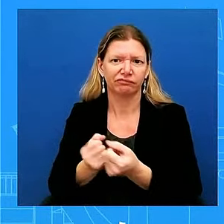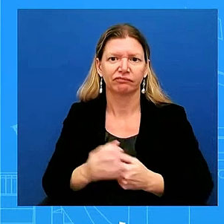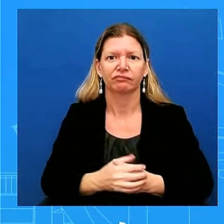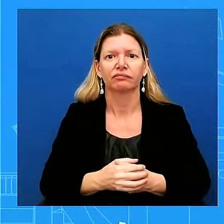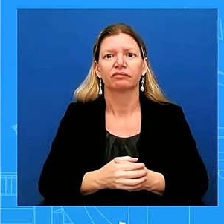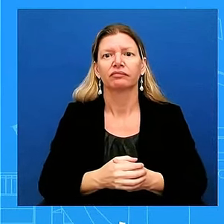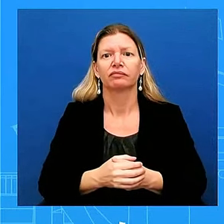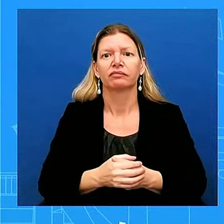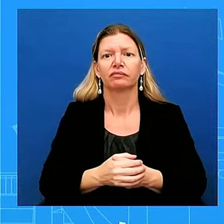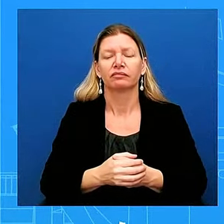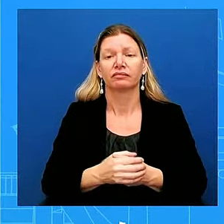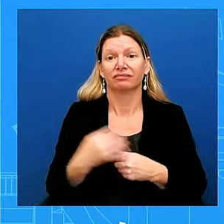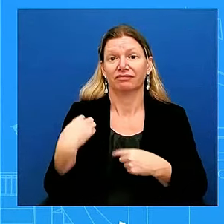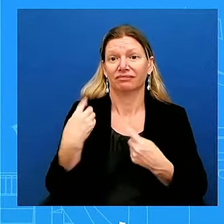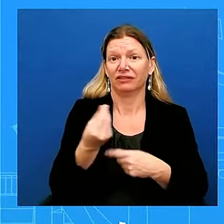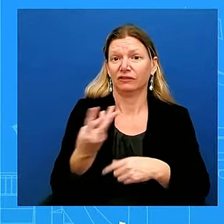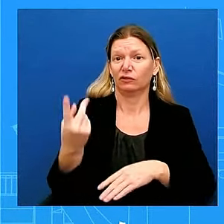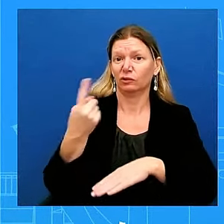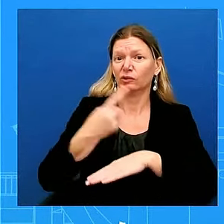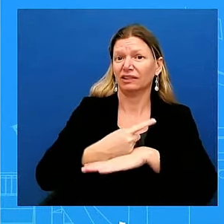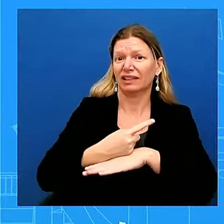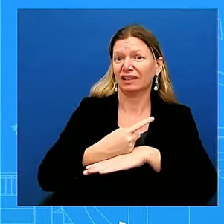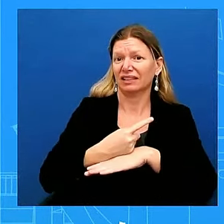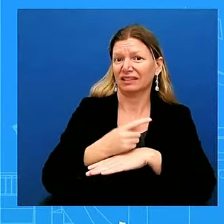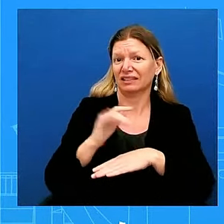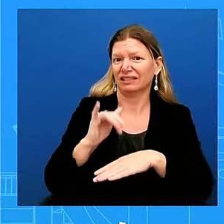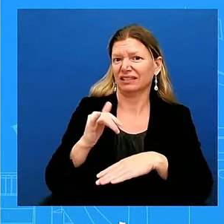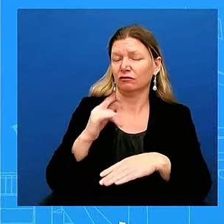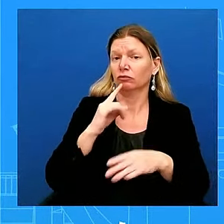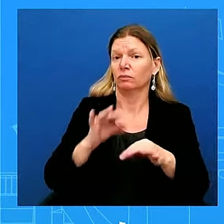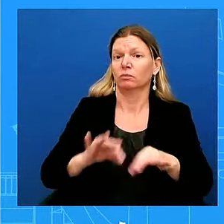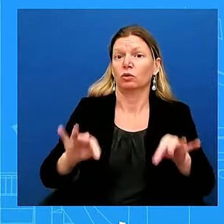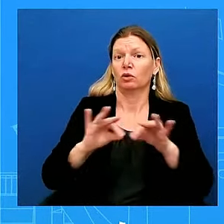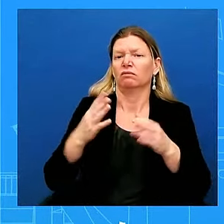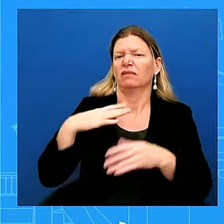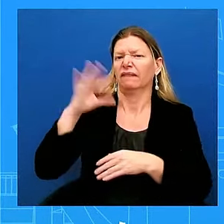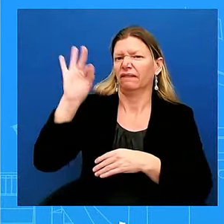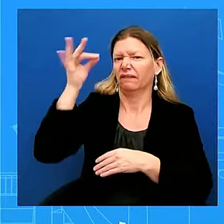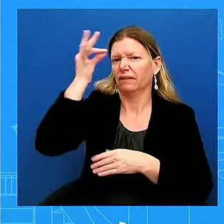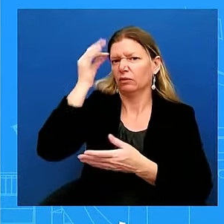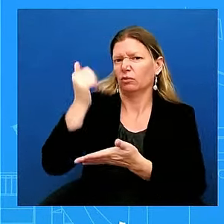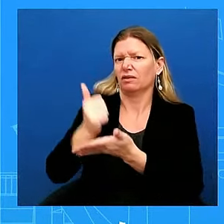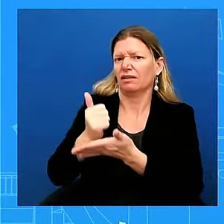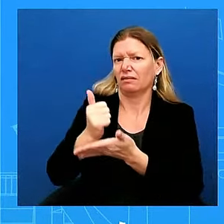for Americans who have lost everything, who have lost everything.